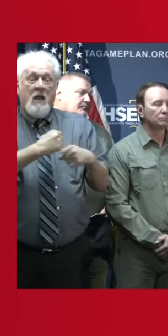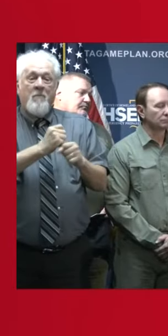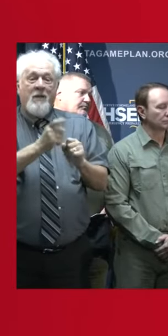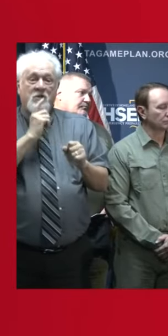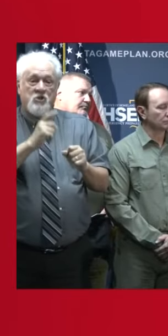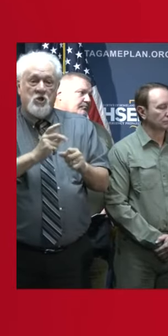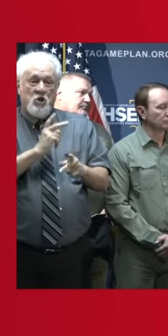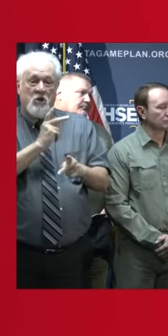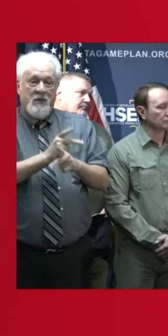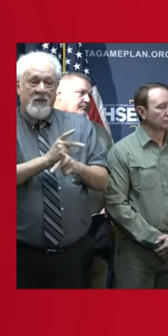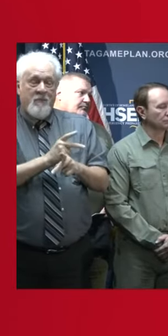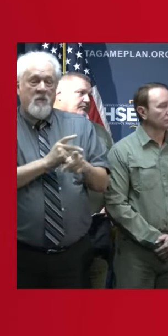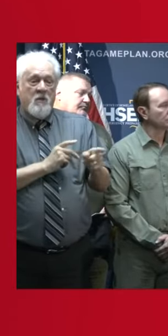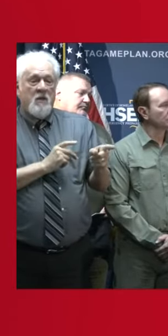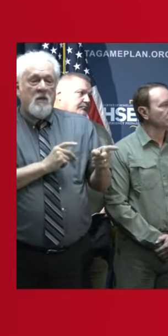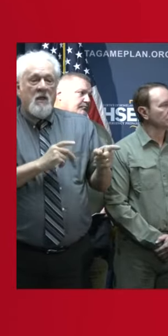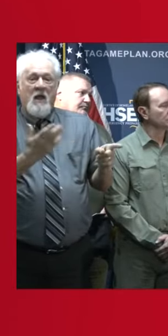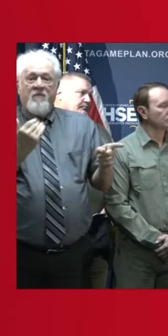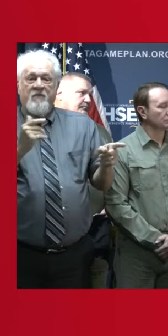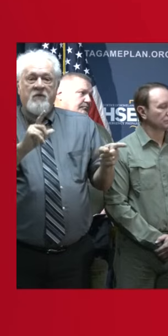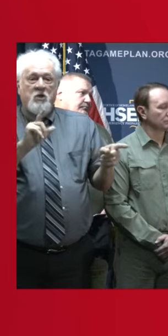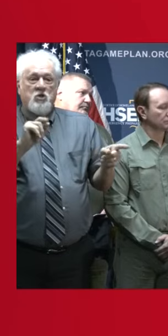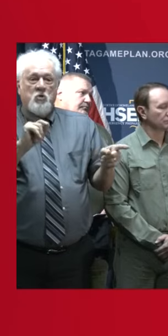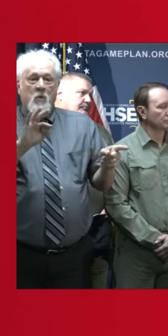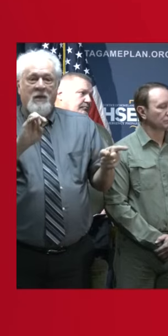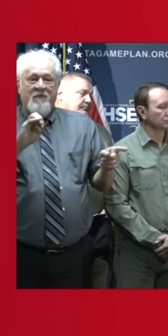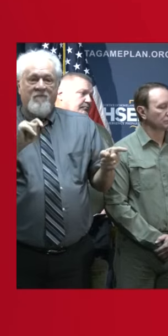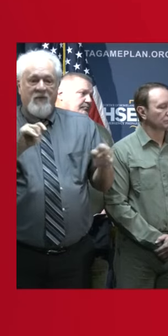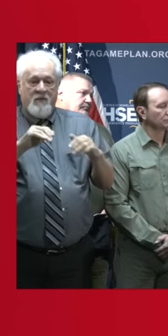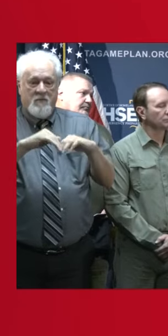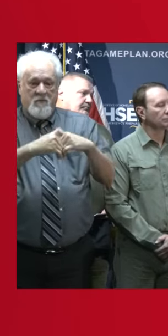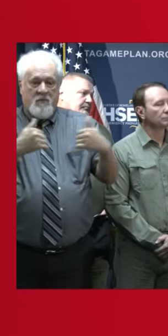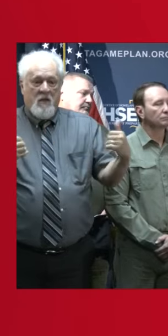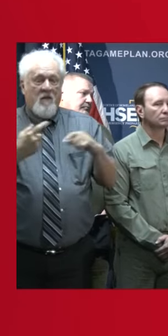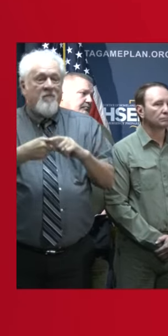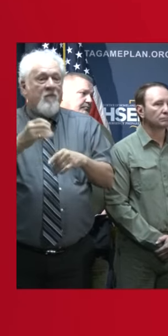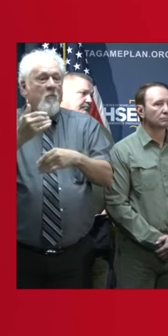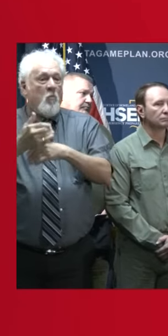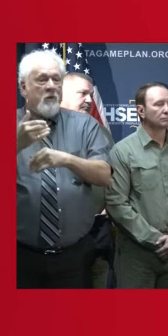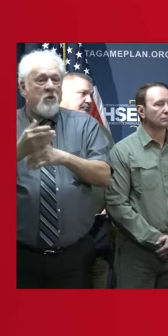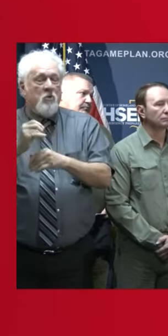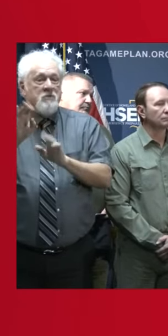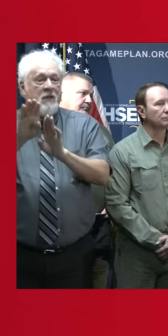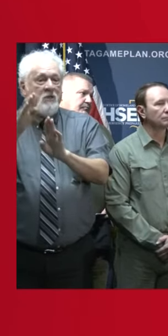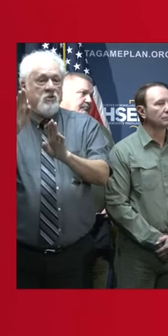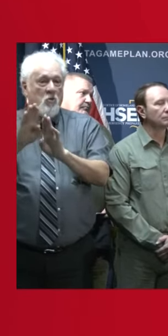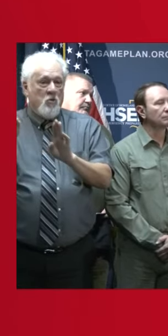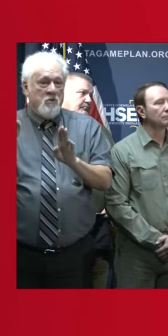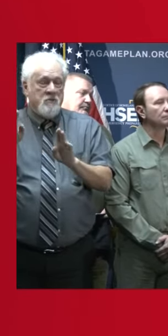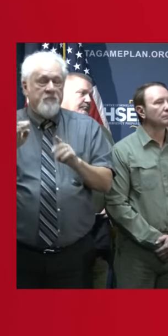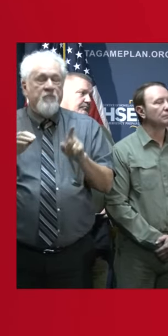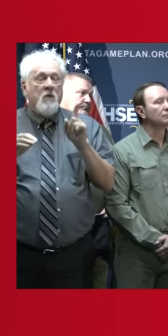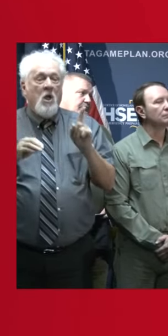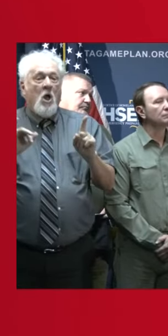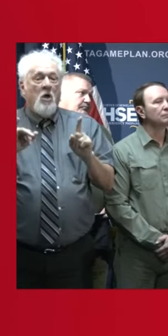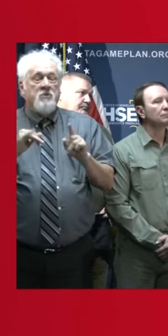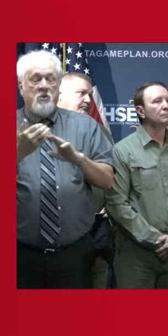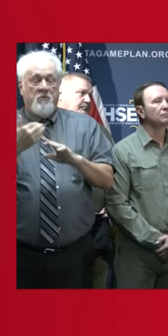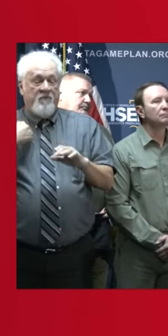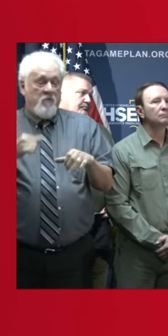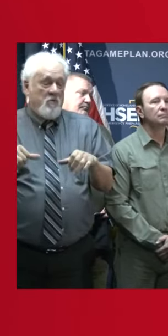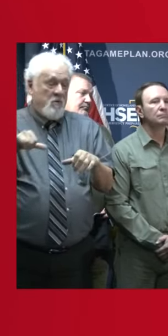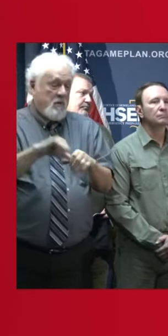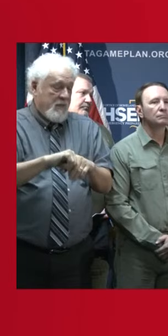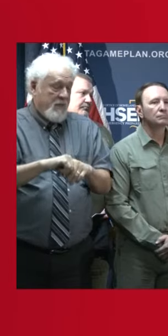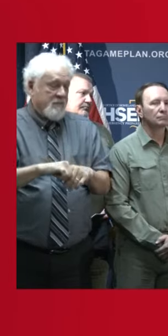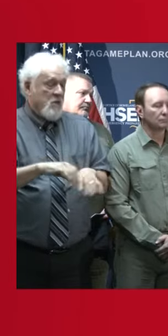keep it 15 to 20 feet away from those windows and those doors. Before fueling it, make sure you turn it off and let it